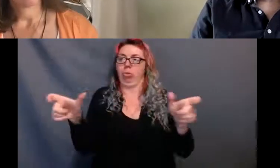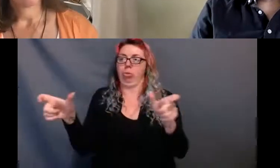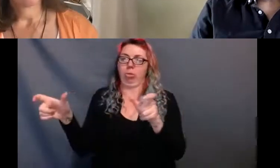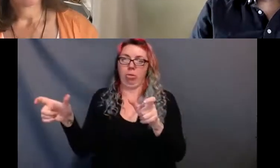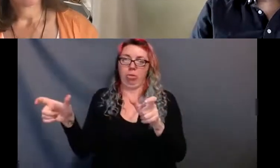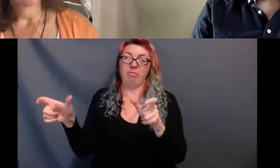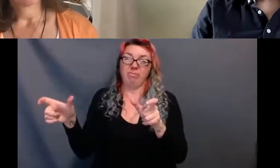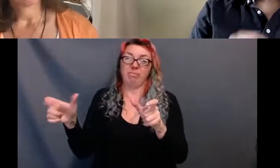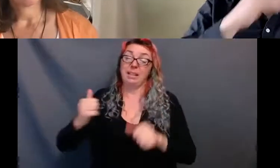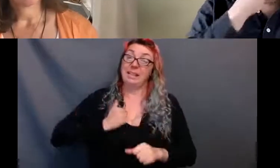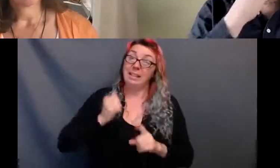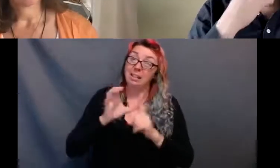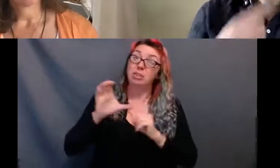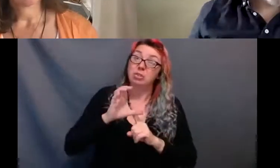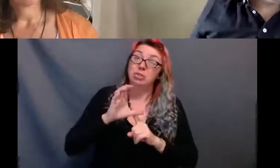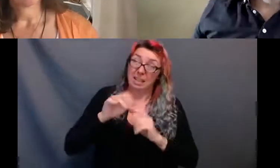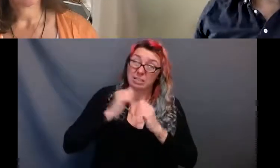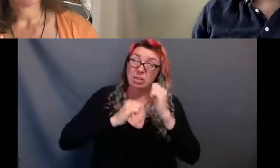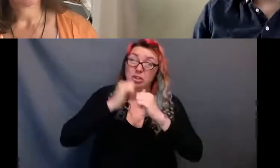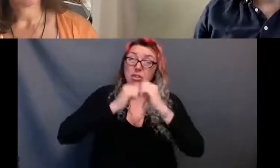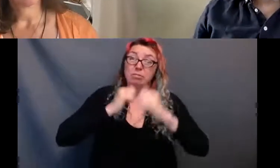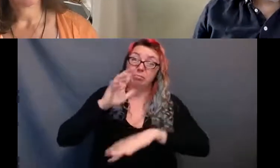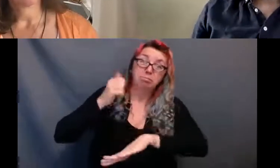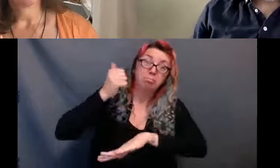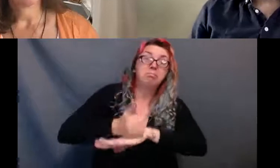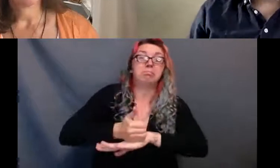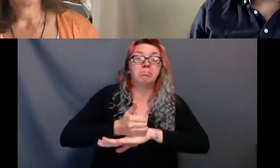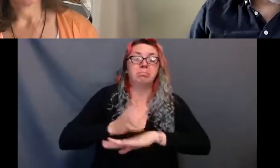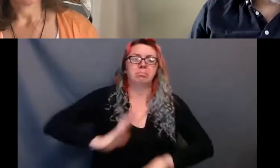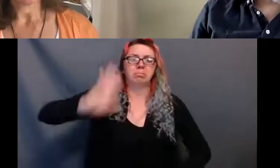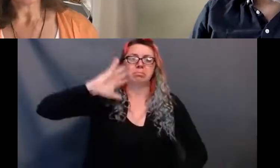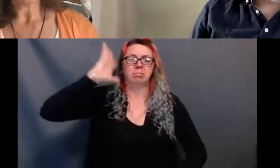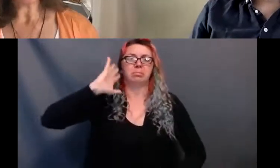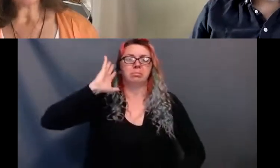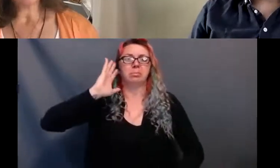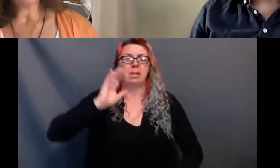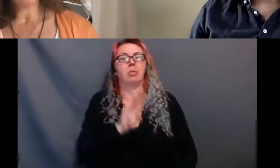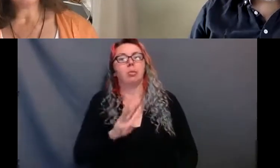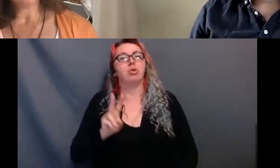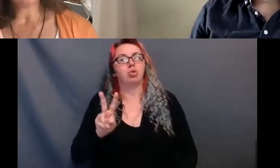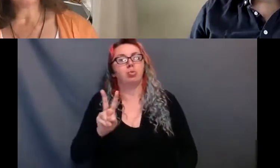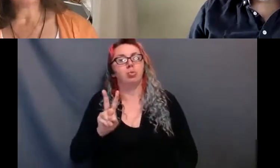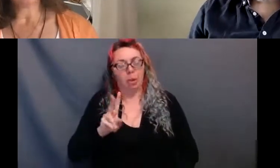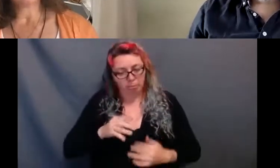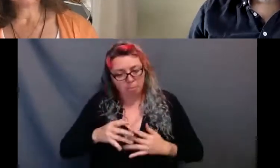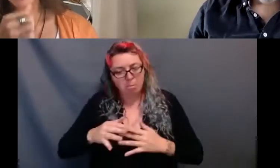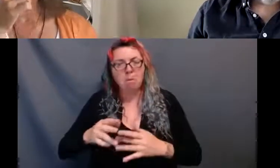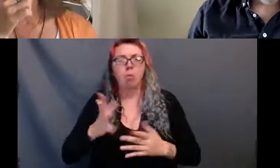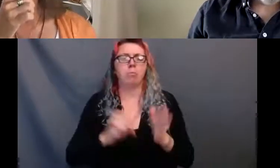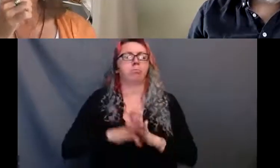was built on an ideological foundation of nation building following the Second World War at a time before the doctrines of